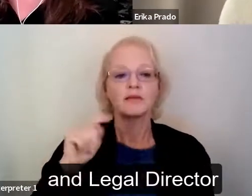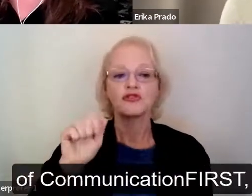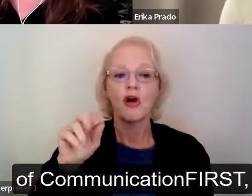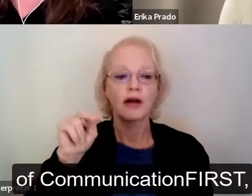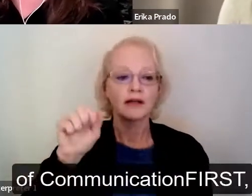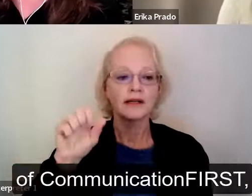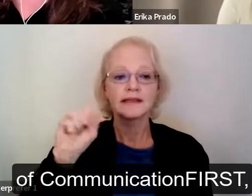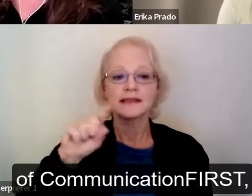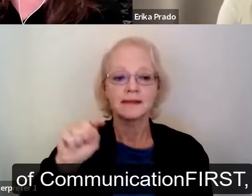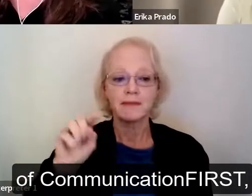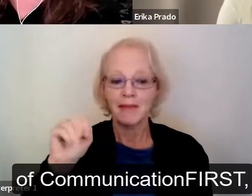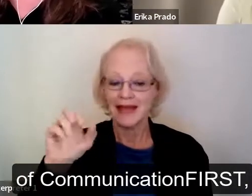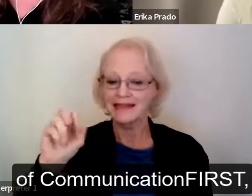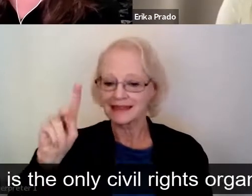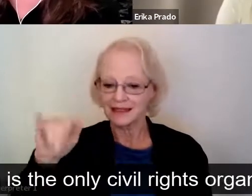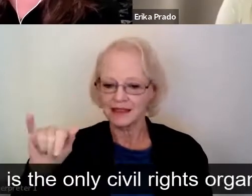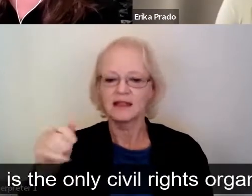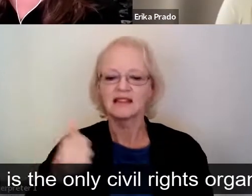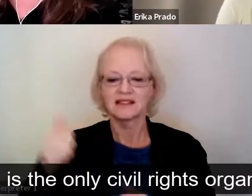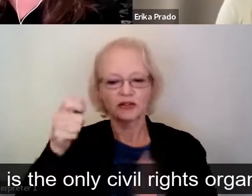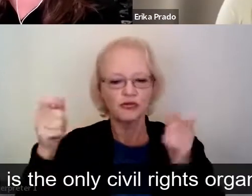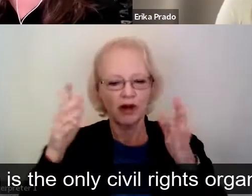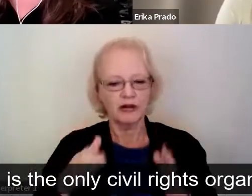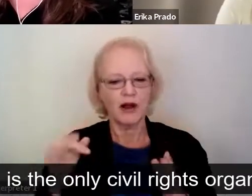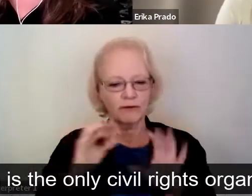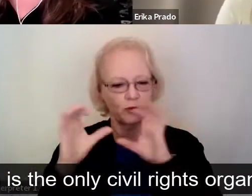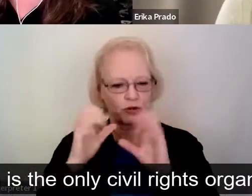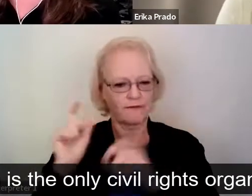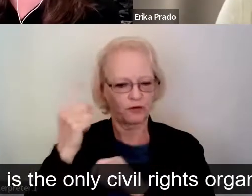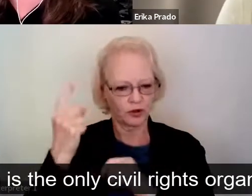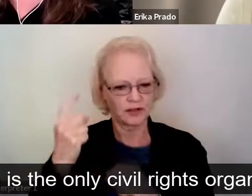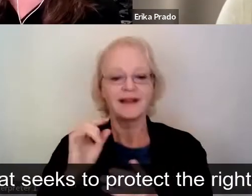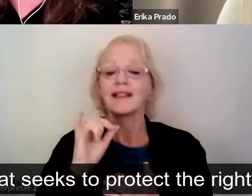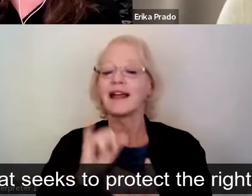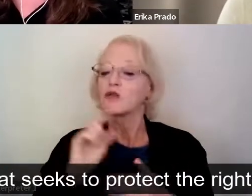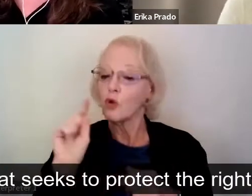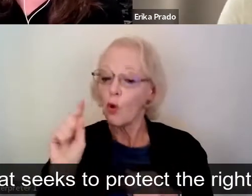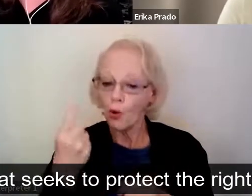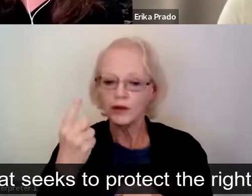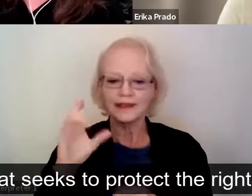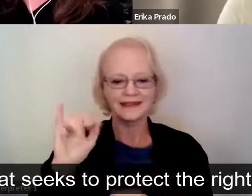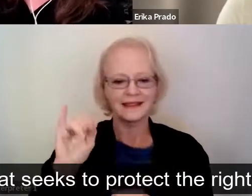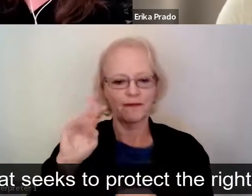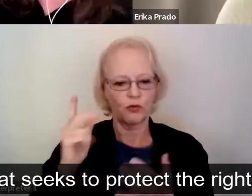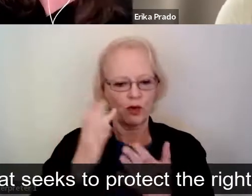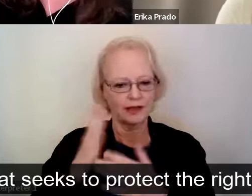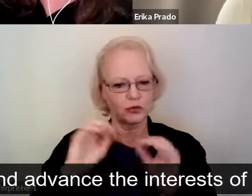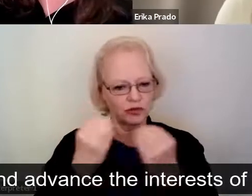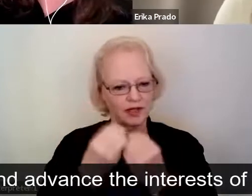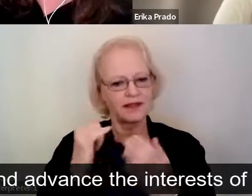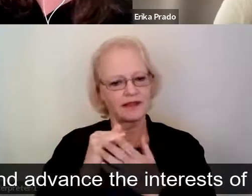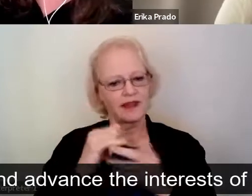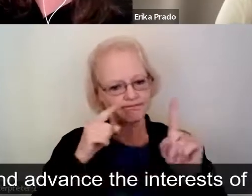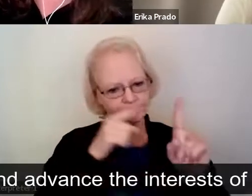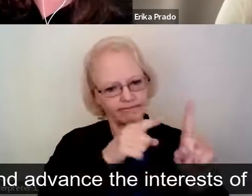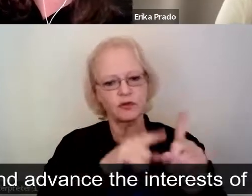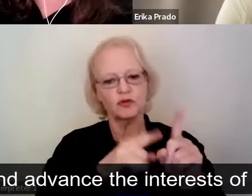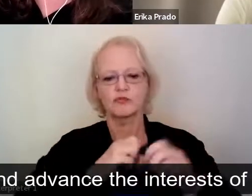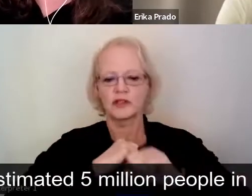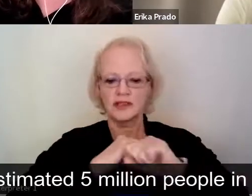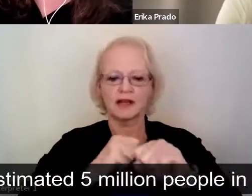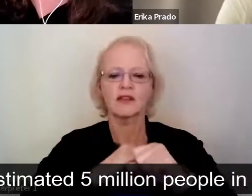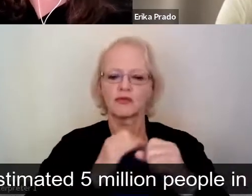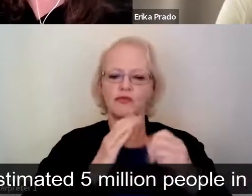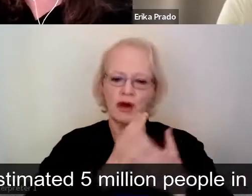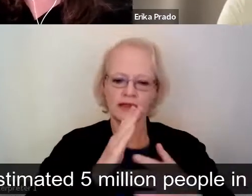director of Communication First, which is the only civil rights organization that seeks to protect the rights of and advance the interests